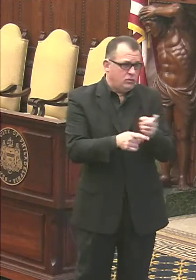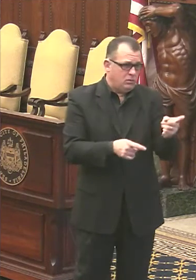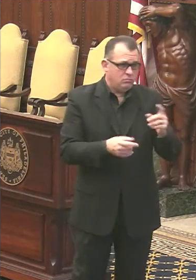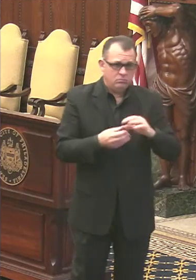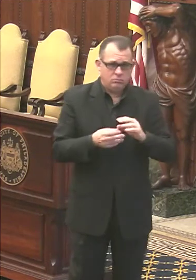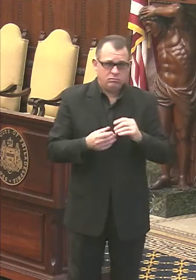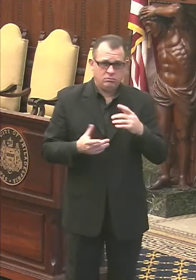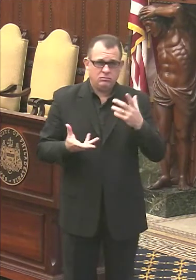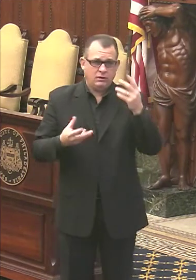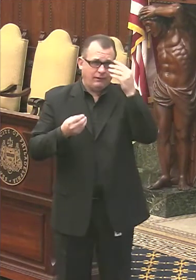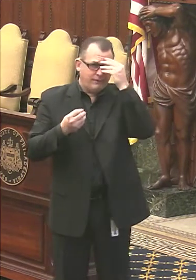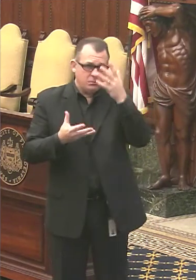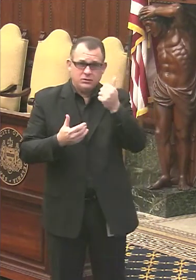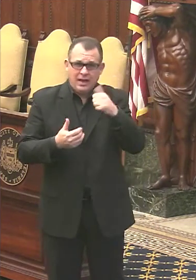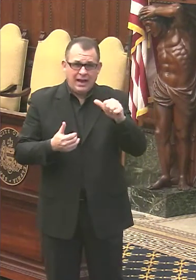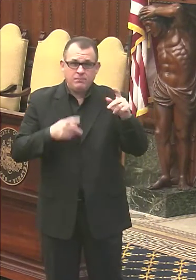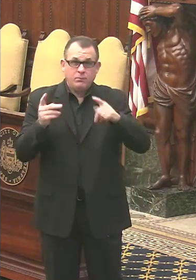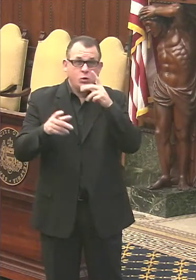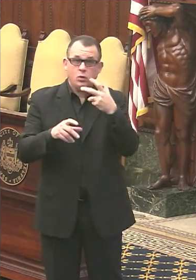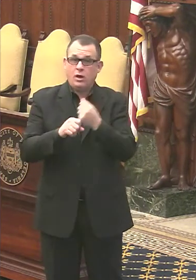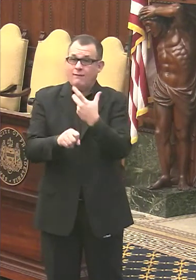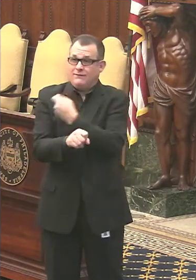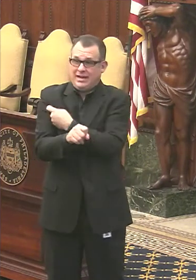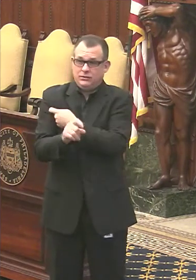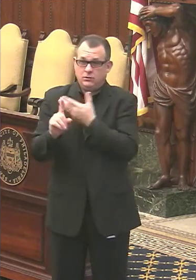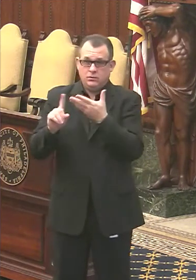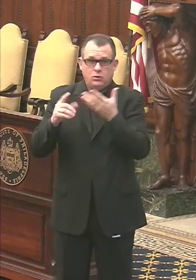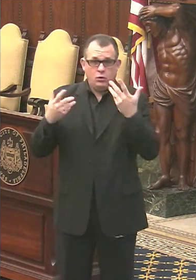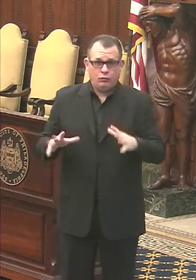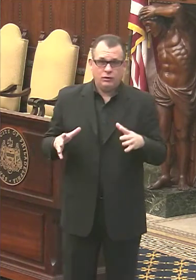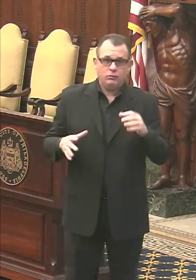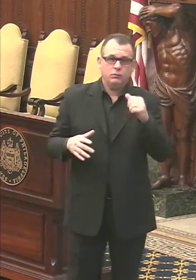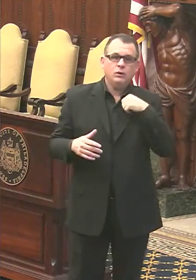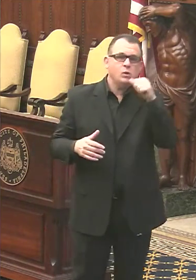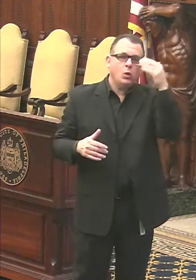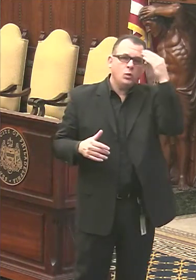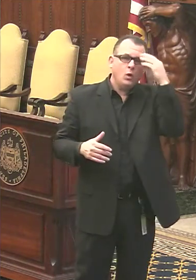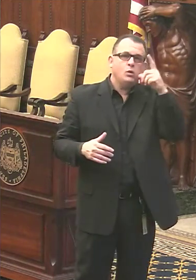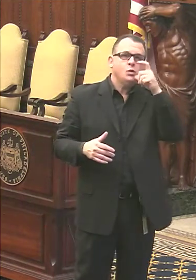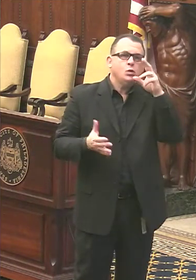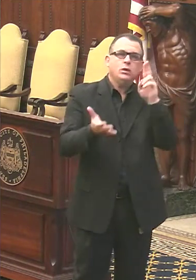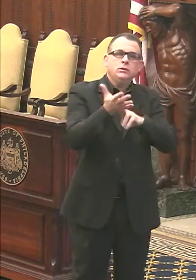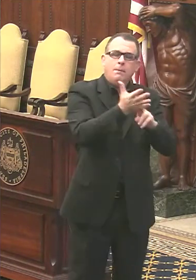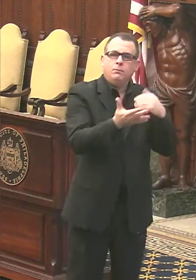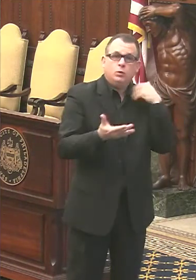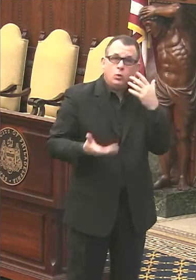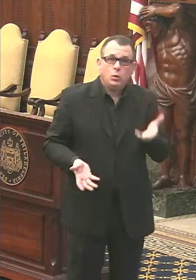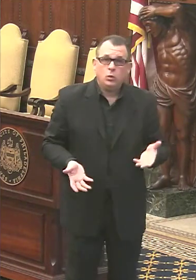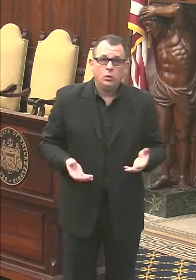information on everyone that they vaccinate, but we do not know who is signing up for the site.